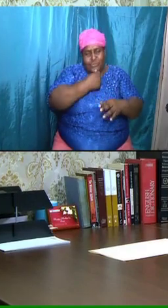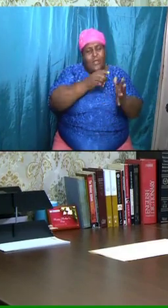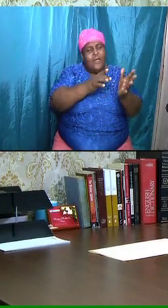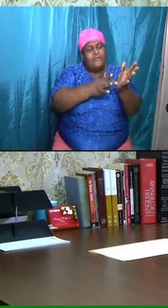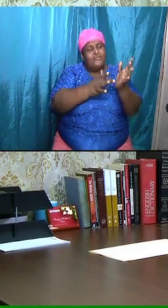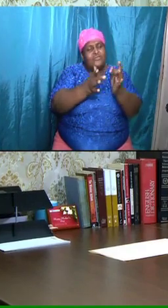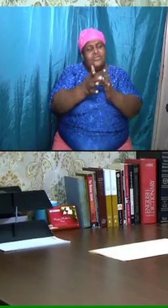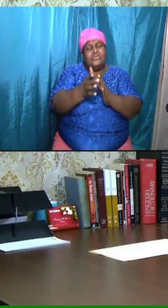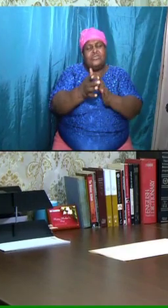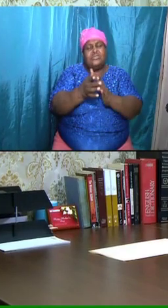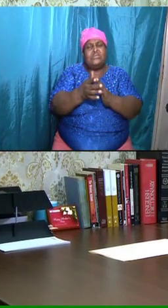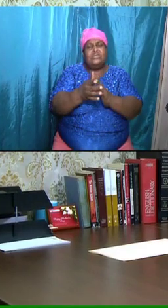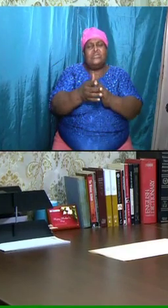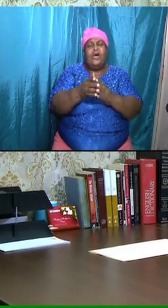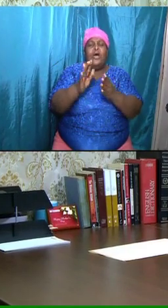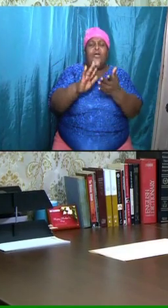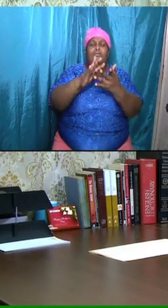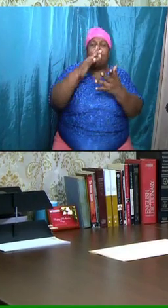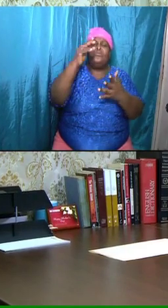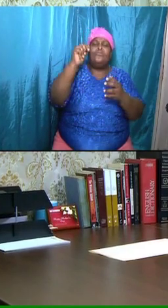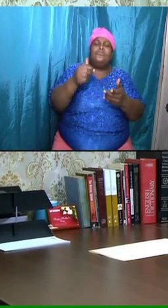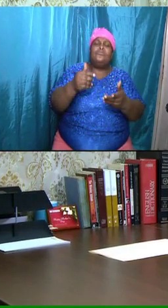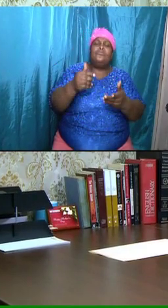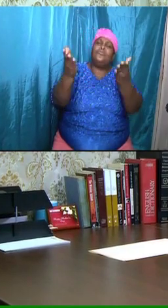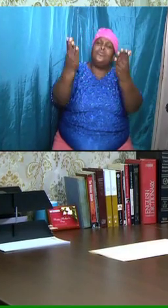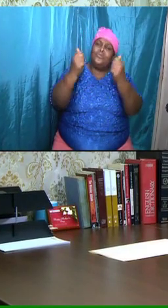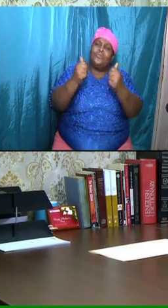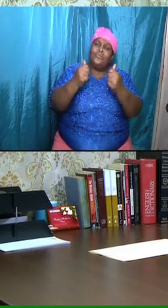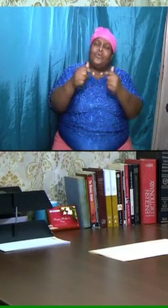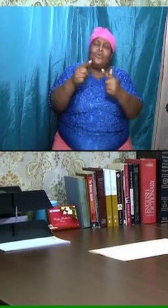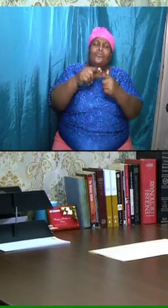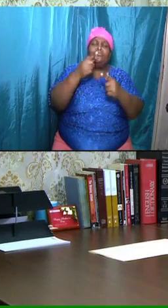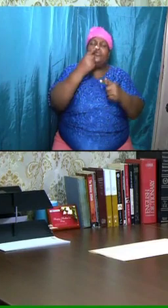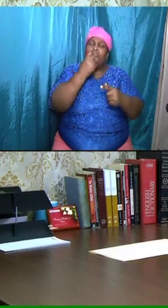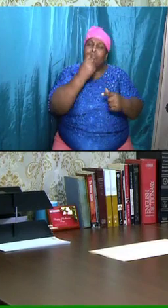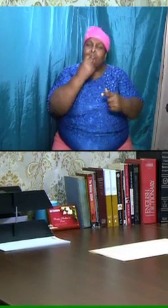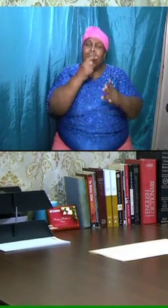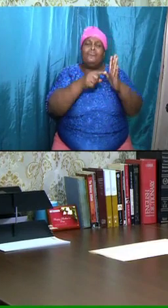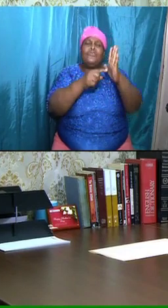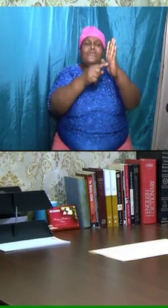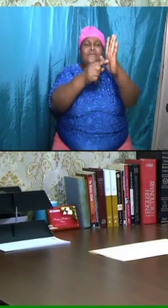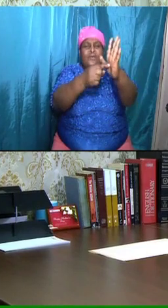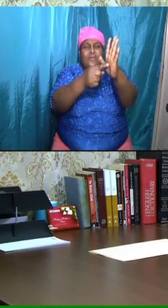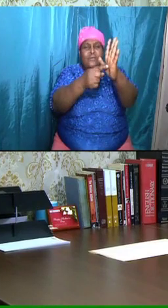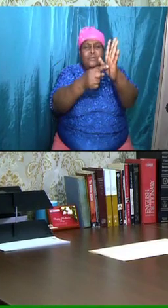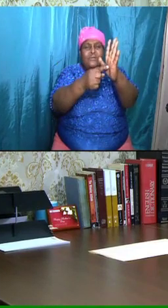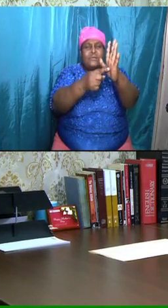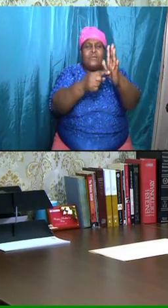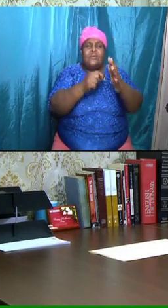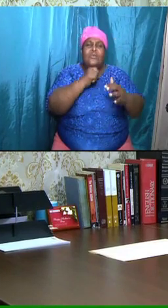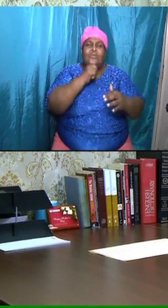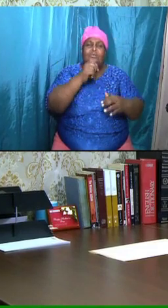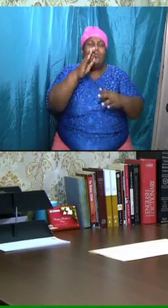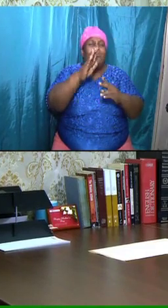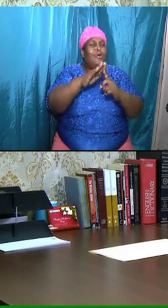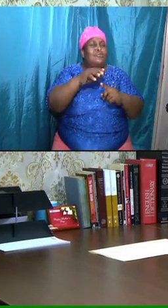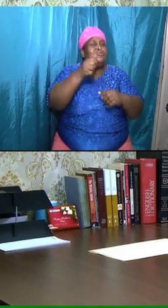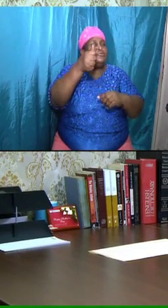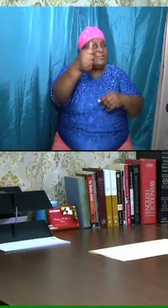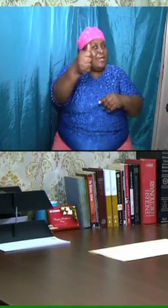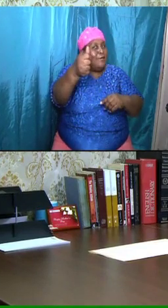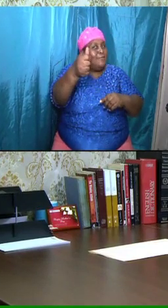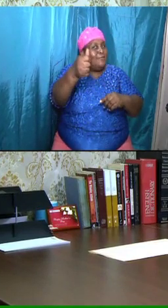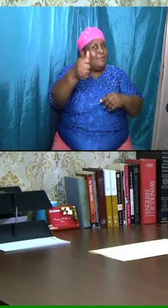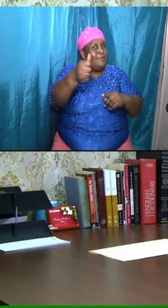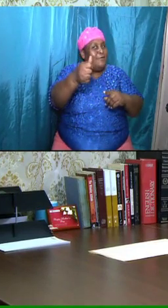glory that should follow. unto whom it was revealed that not unto themselves but